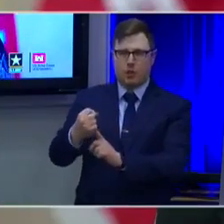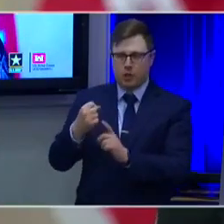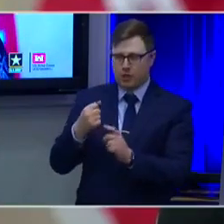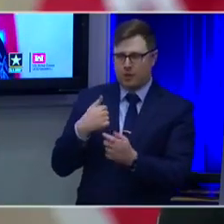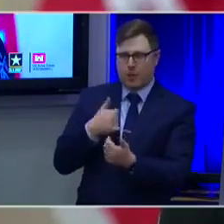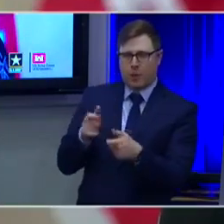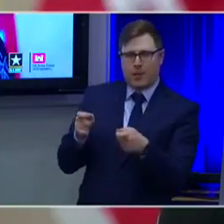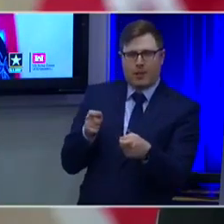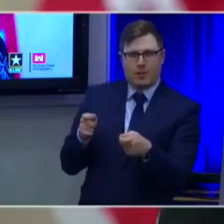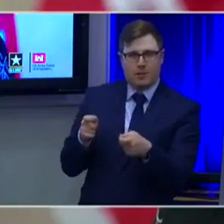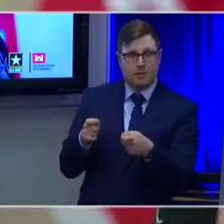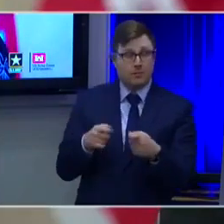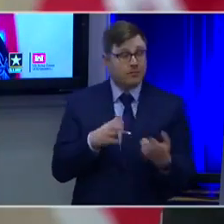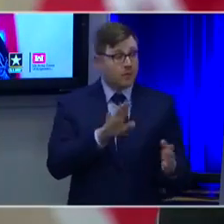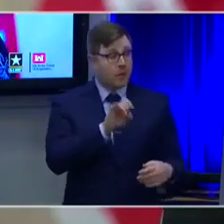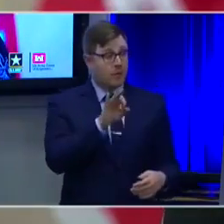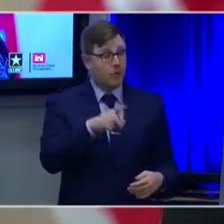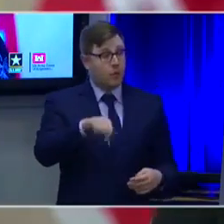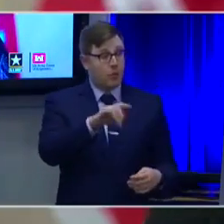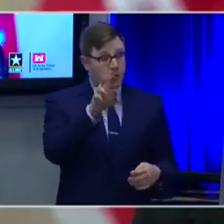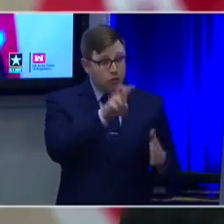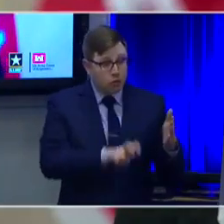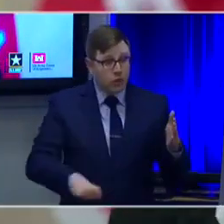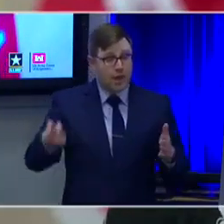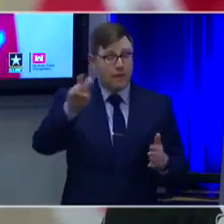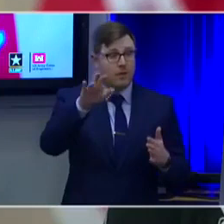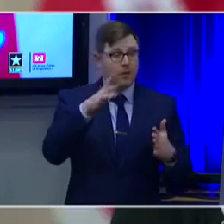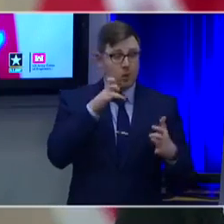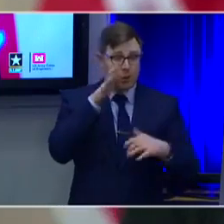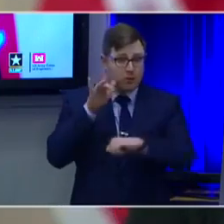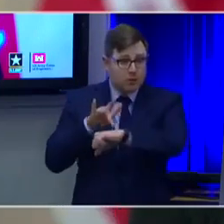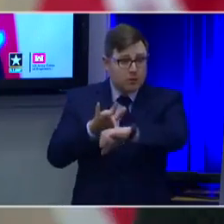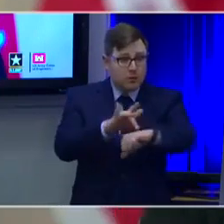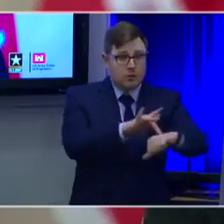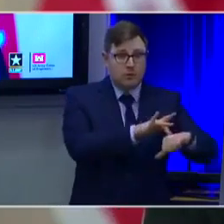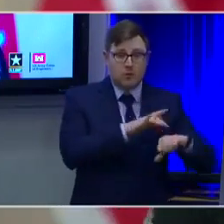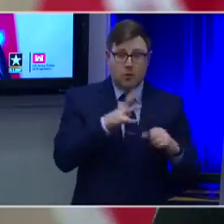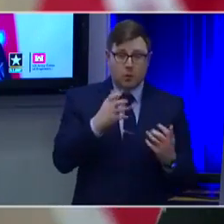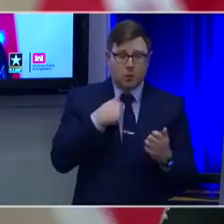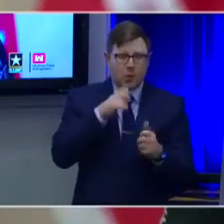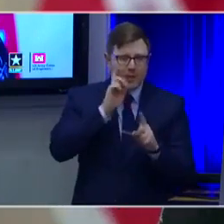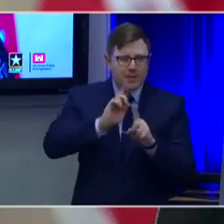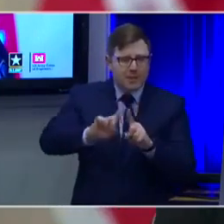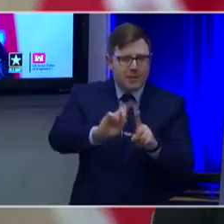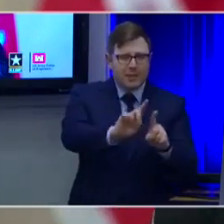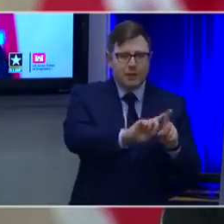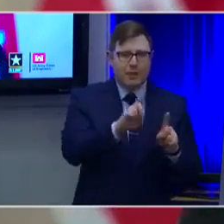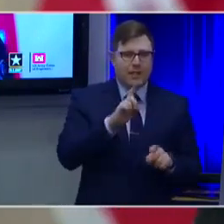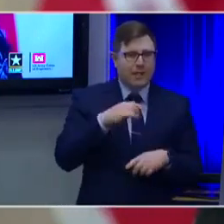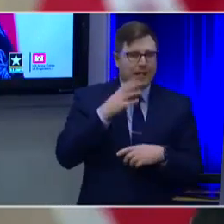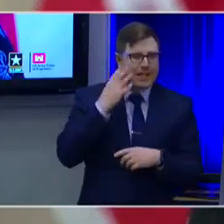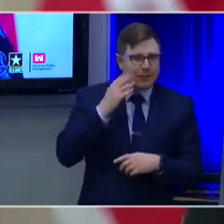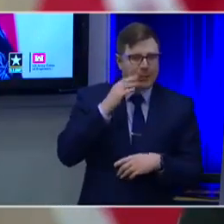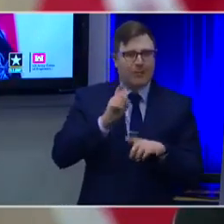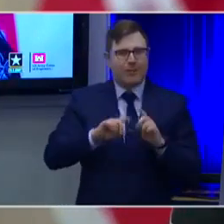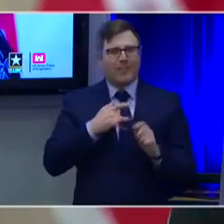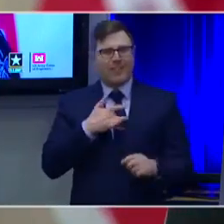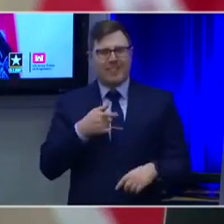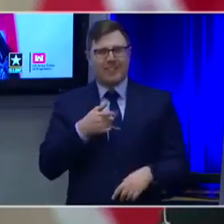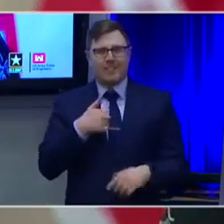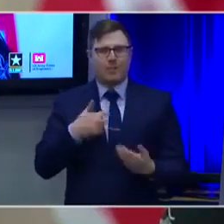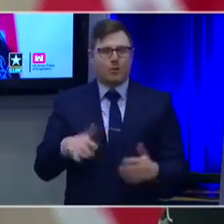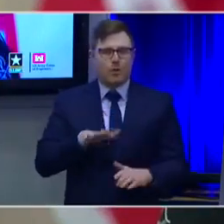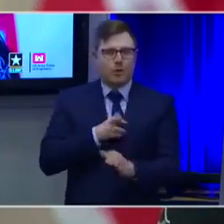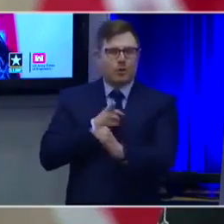and see a lot of things, and you want to do a lot of things that are challenging and exciting, but you don't want to have to join the military in order to do so,